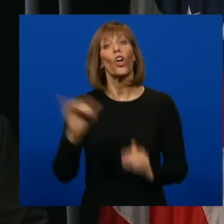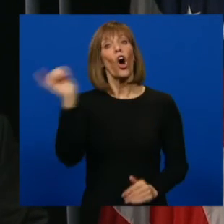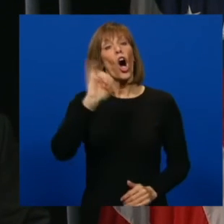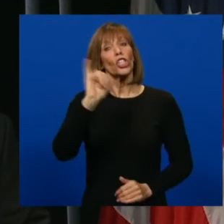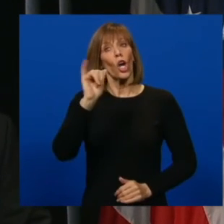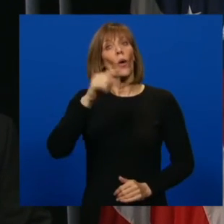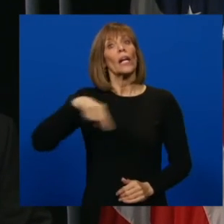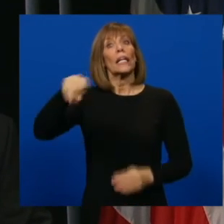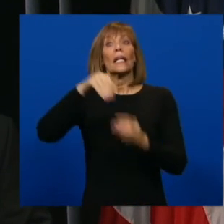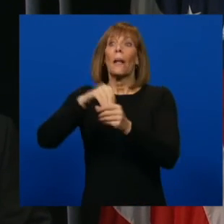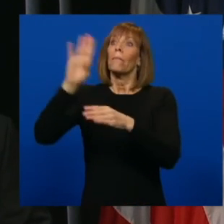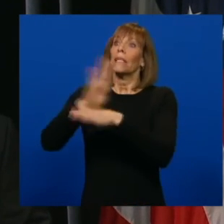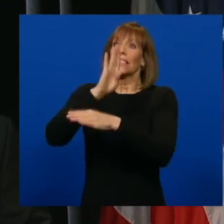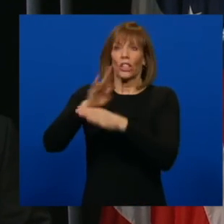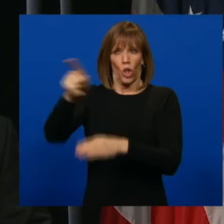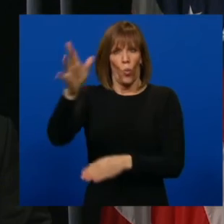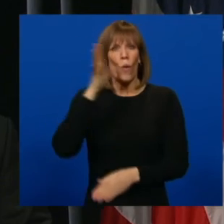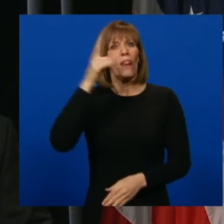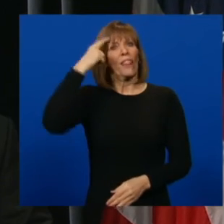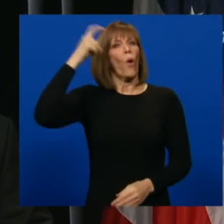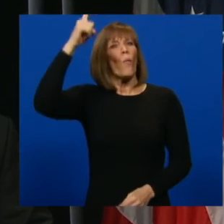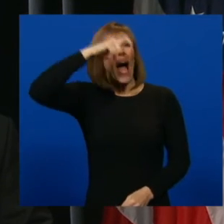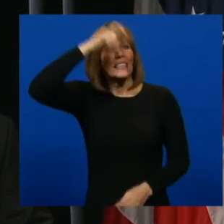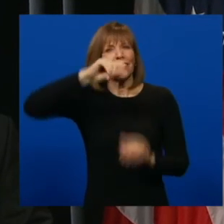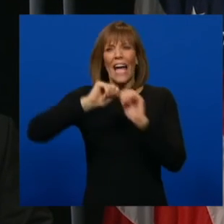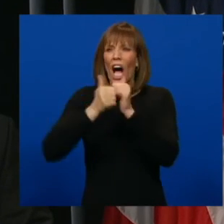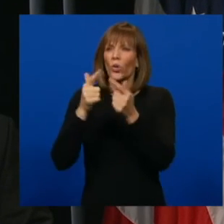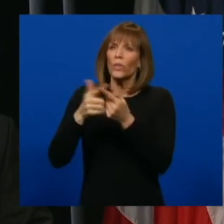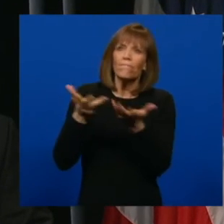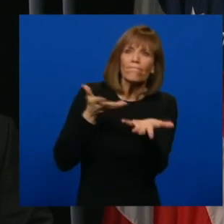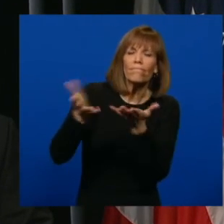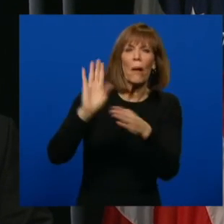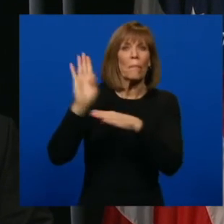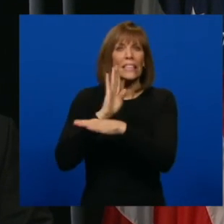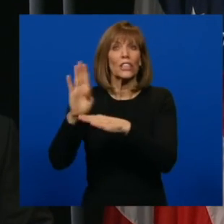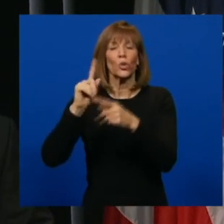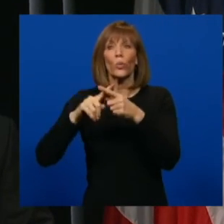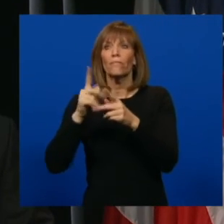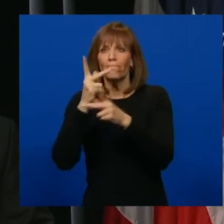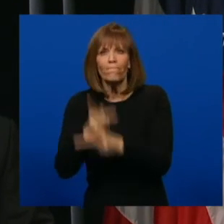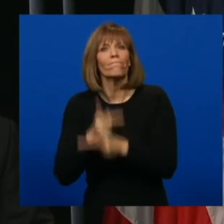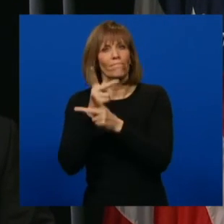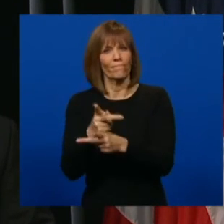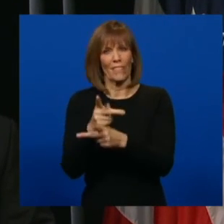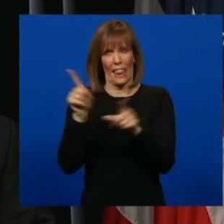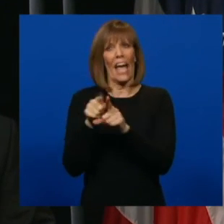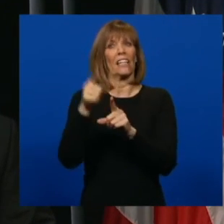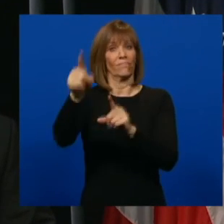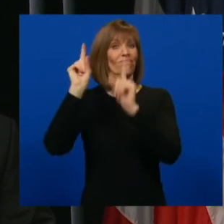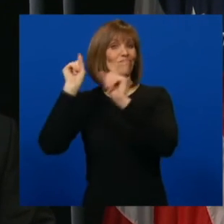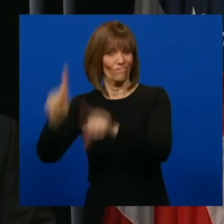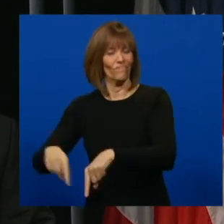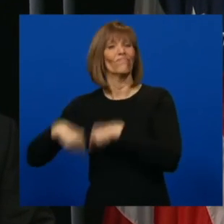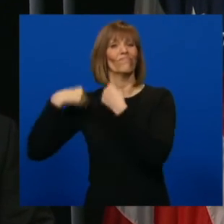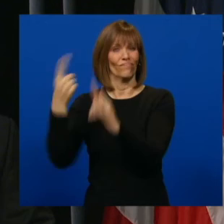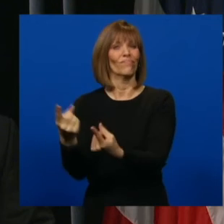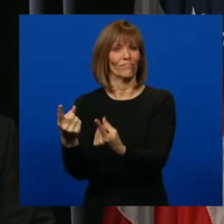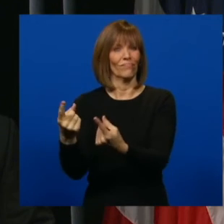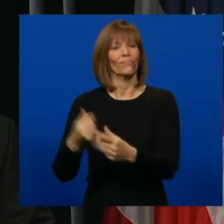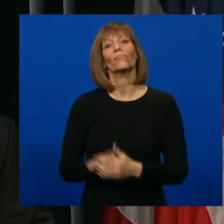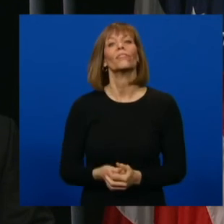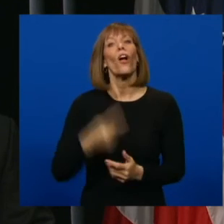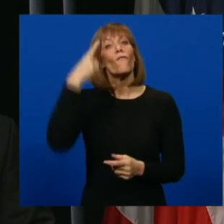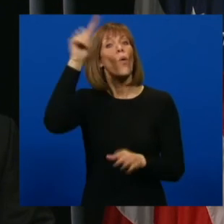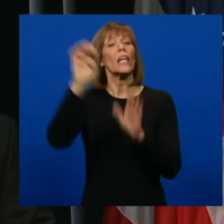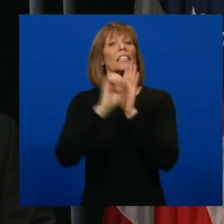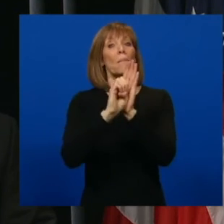that are in the best interest of their customers and their employees, just as they've been doing for months. For